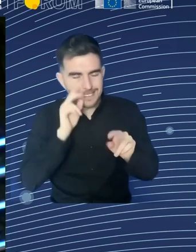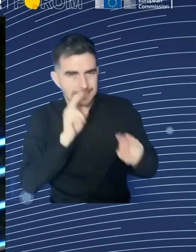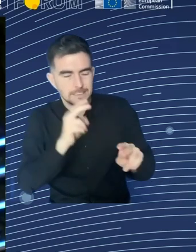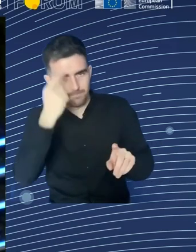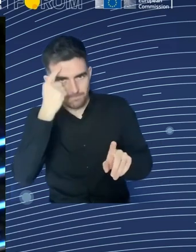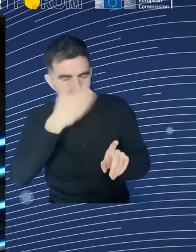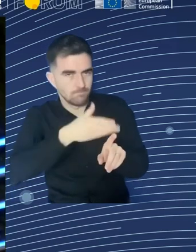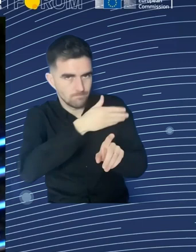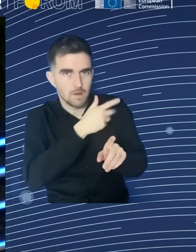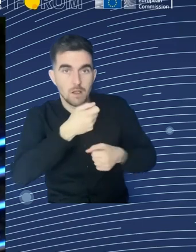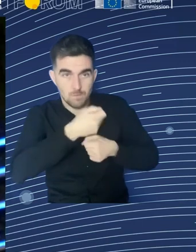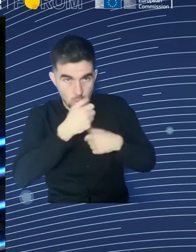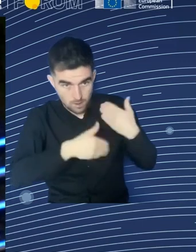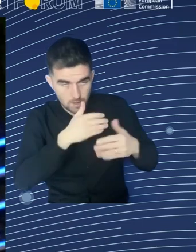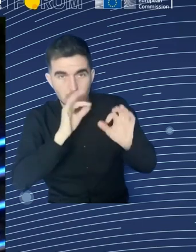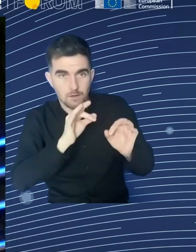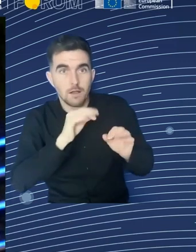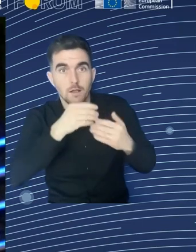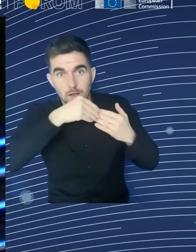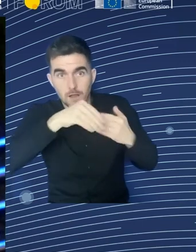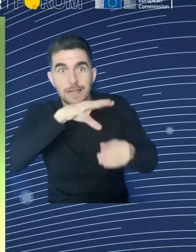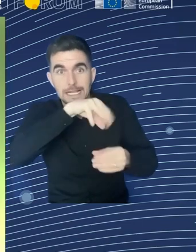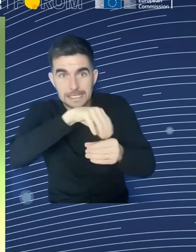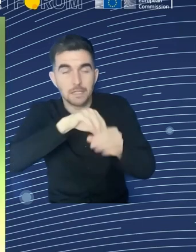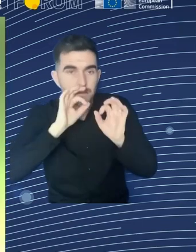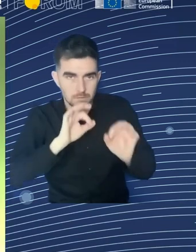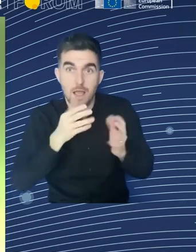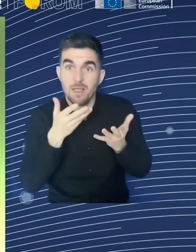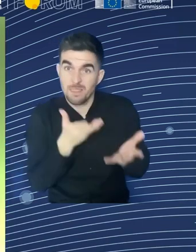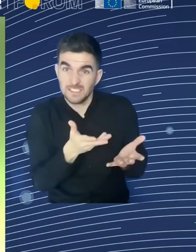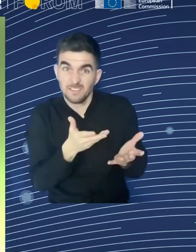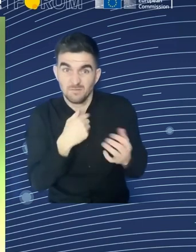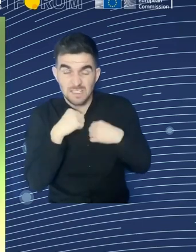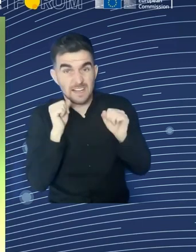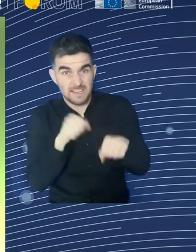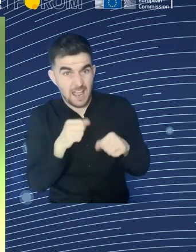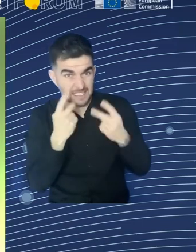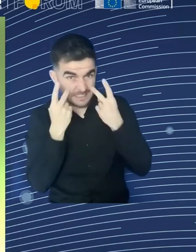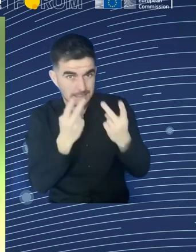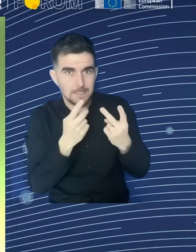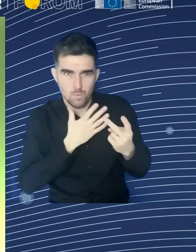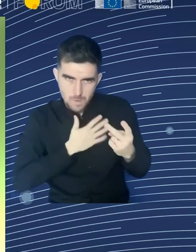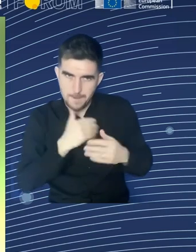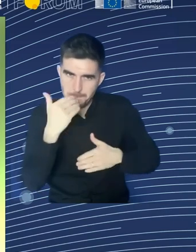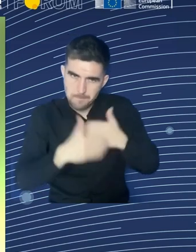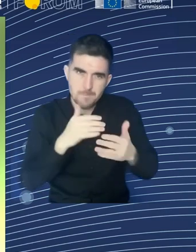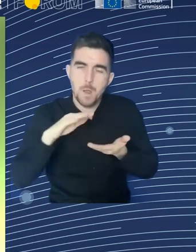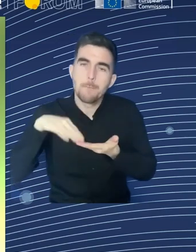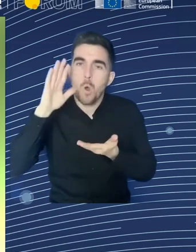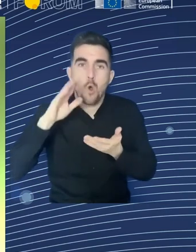sustainable social security for the cultural workers. Well, thank you. And that's good to hear. It's